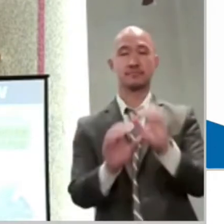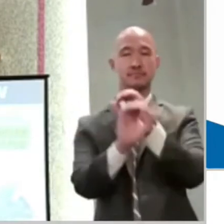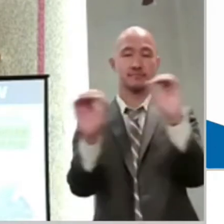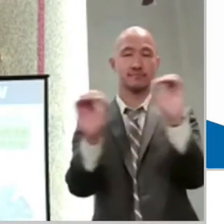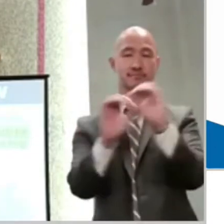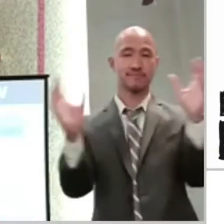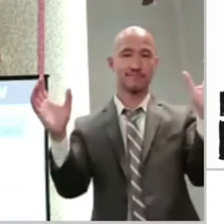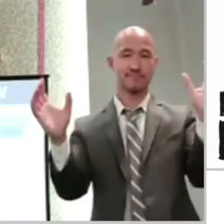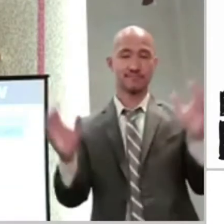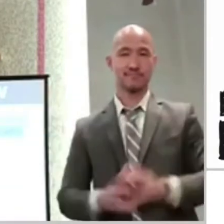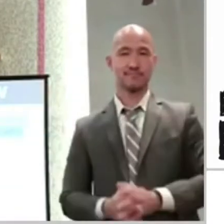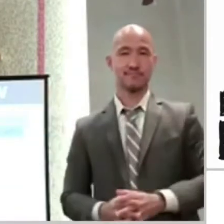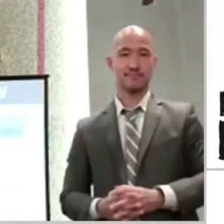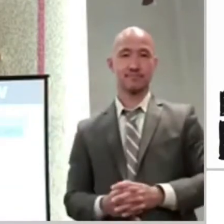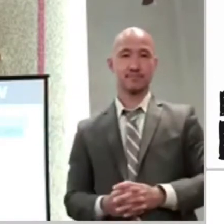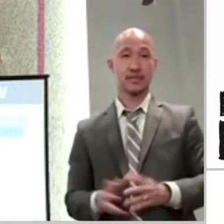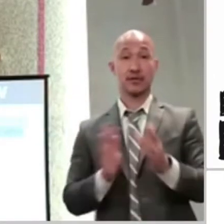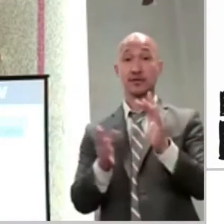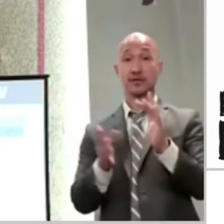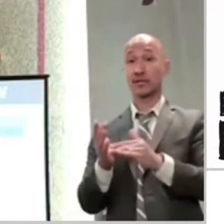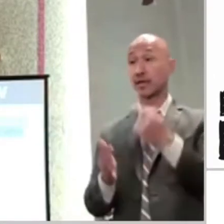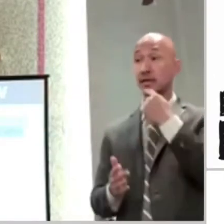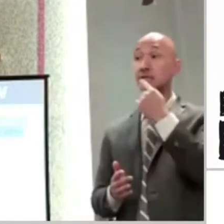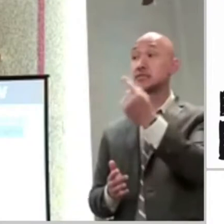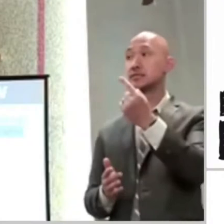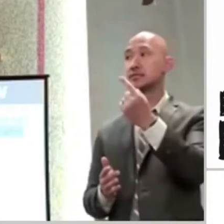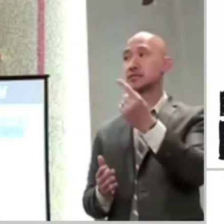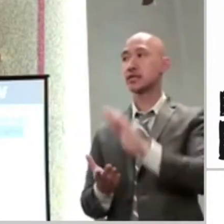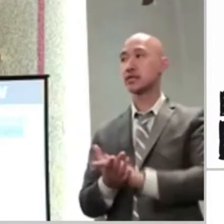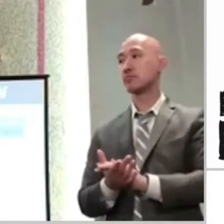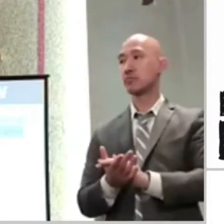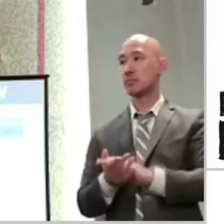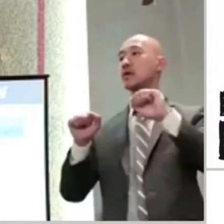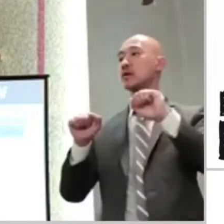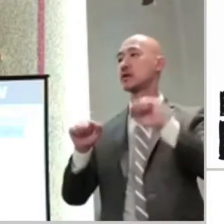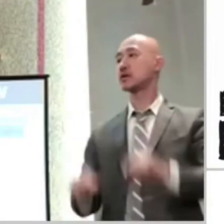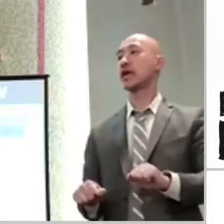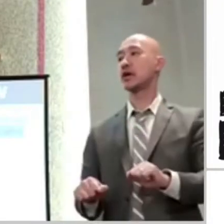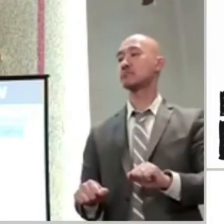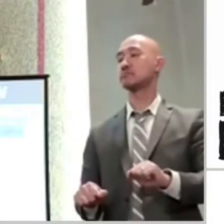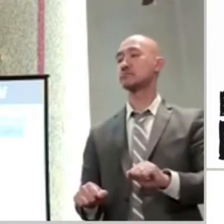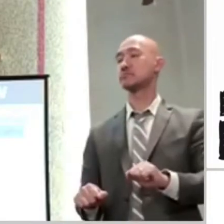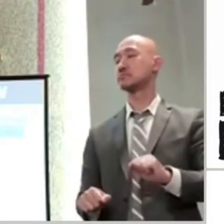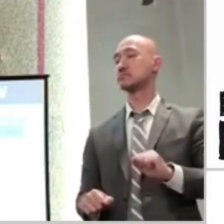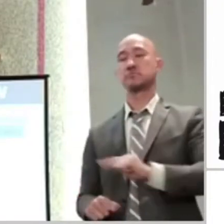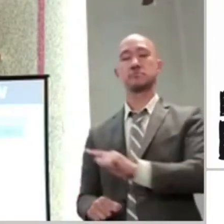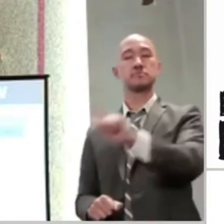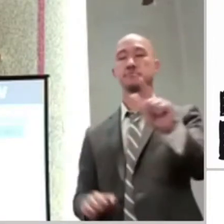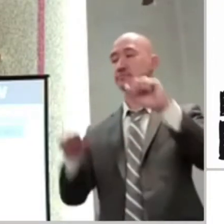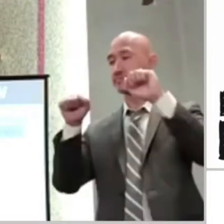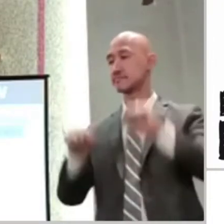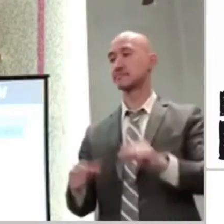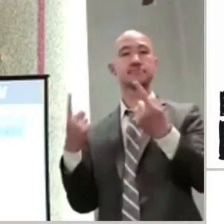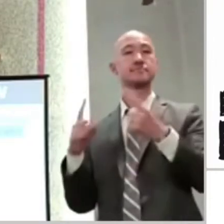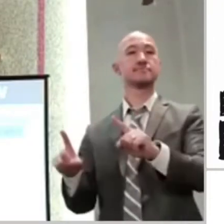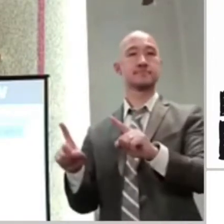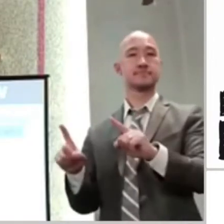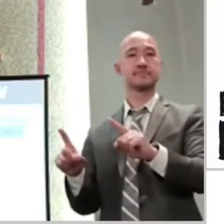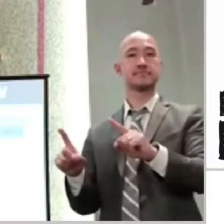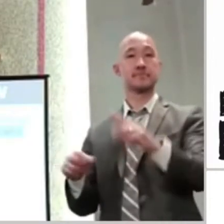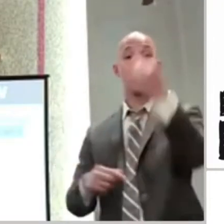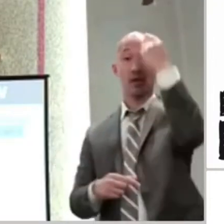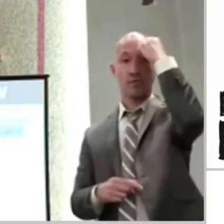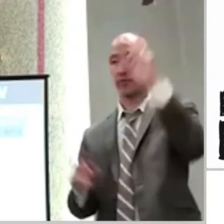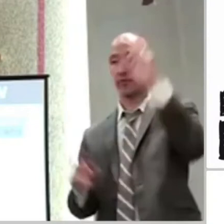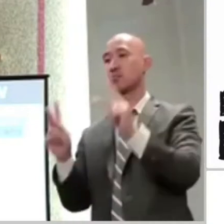So, Jesus answers, as far as possibilities go, everything is possible for the person